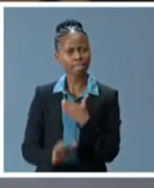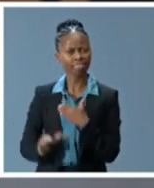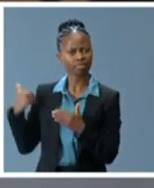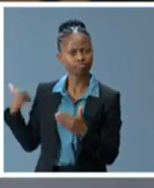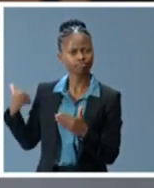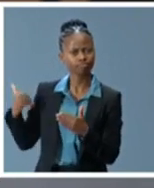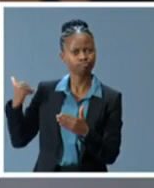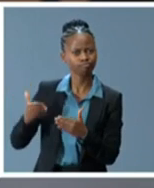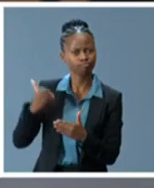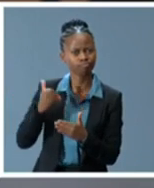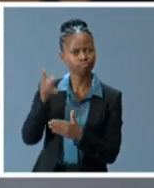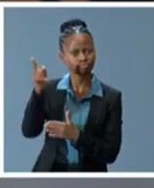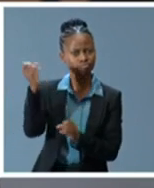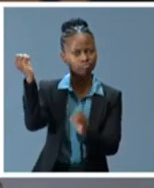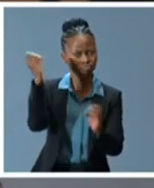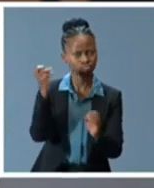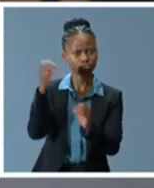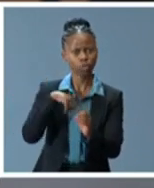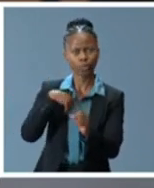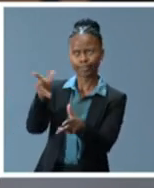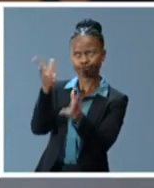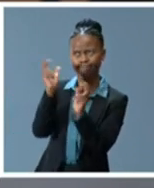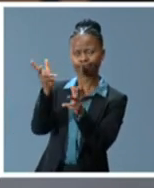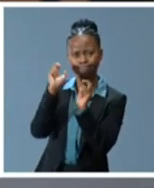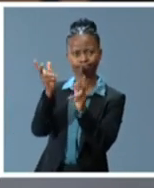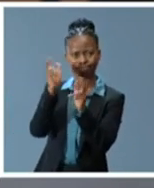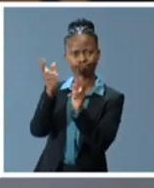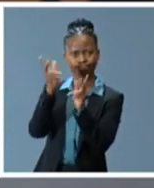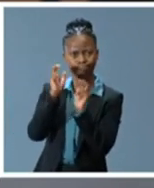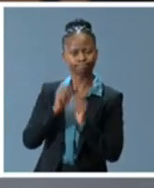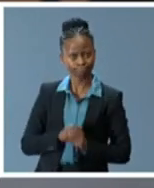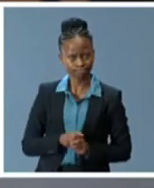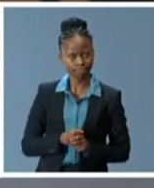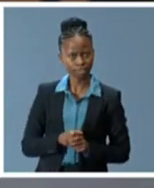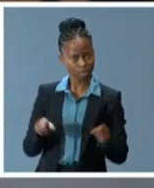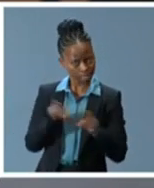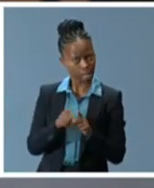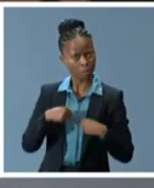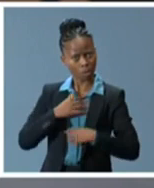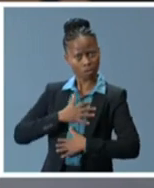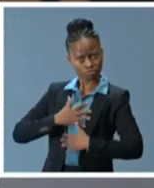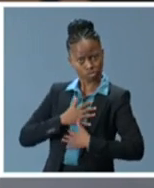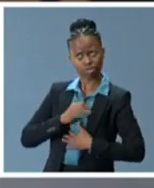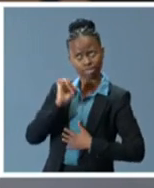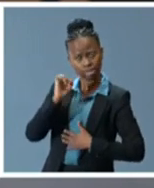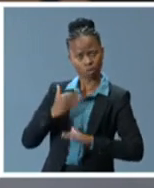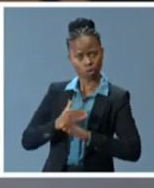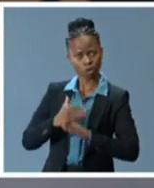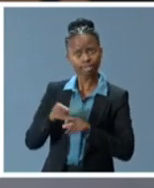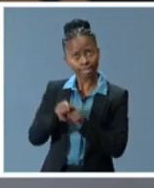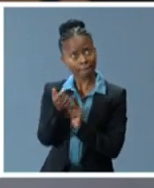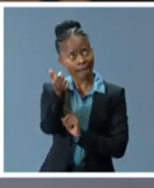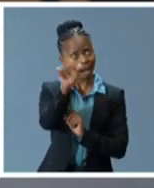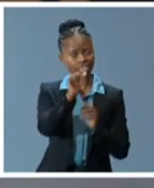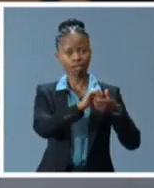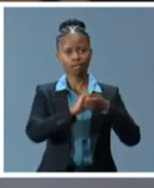COVID-19. And so, too, have we appreciated the work of other global